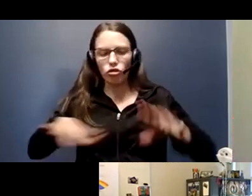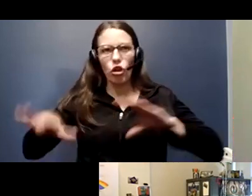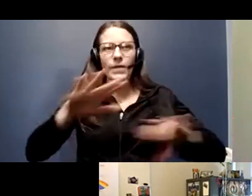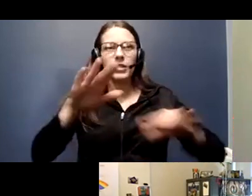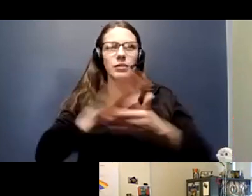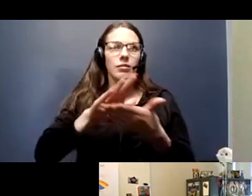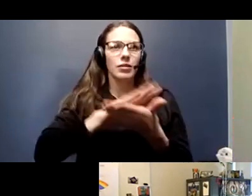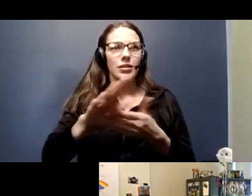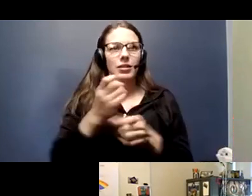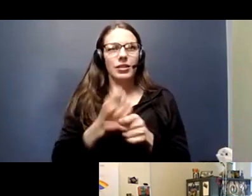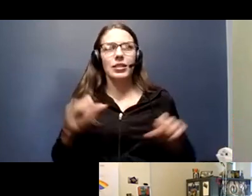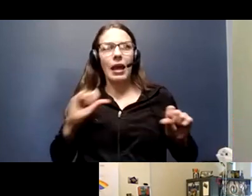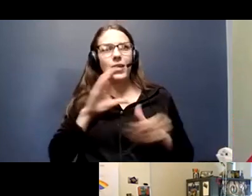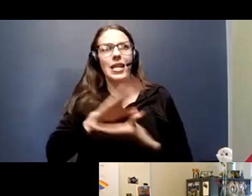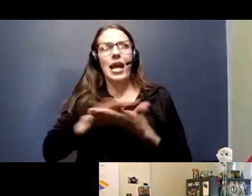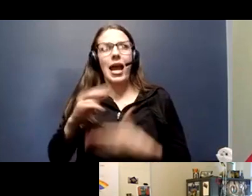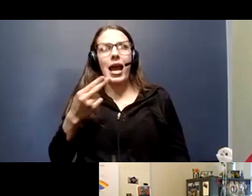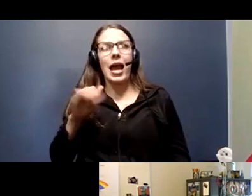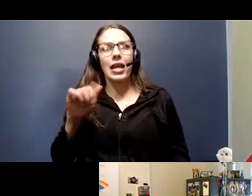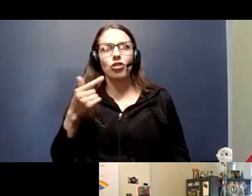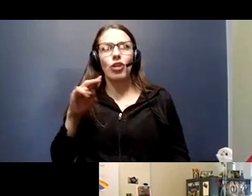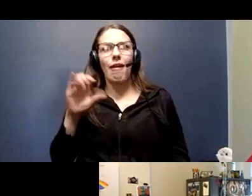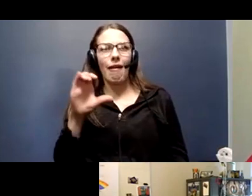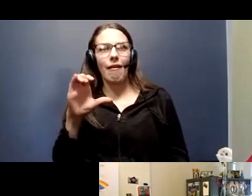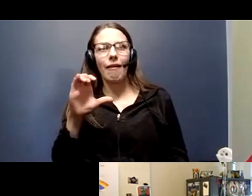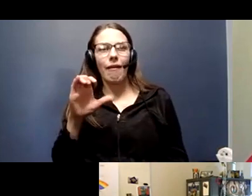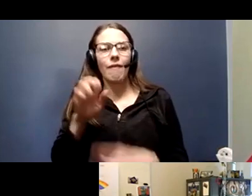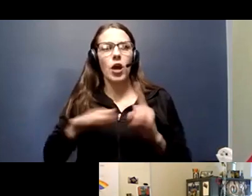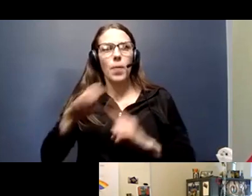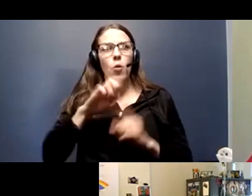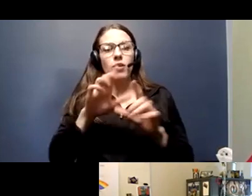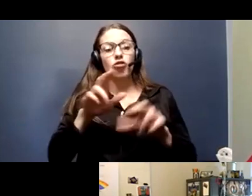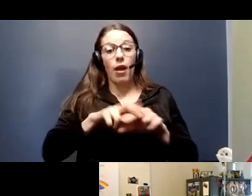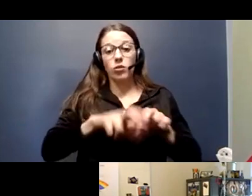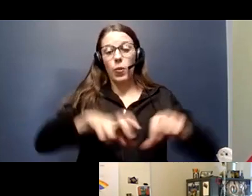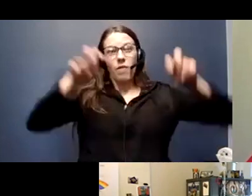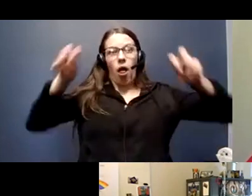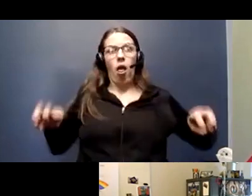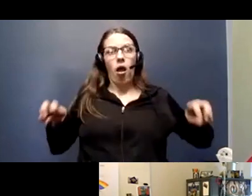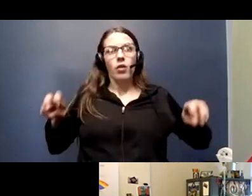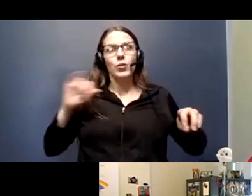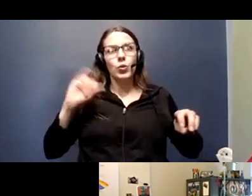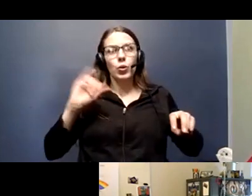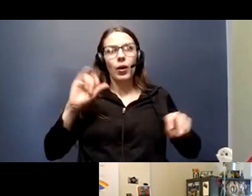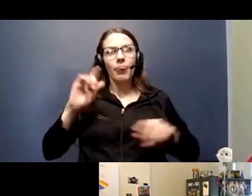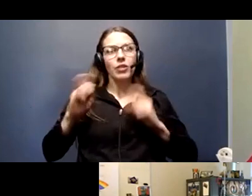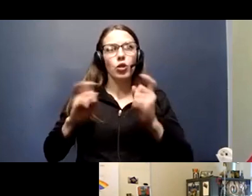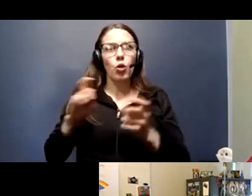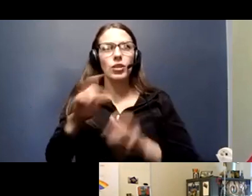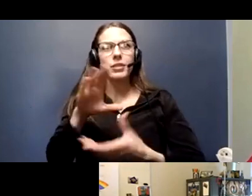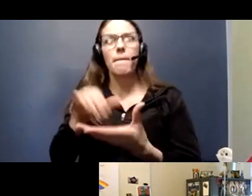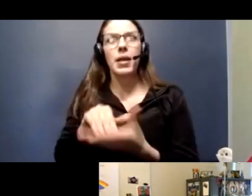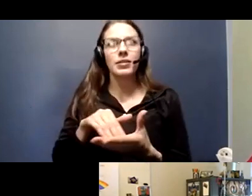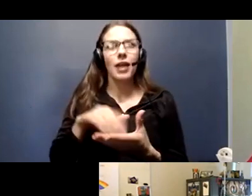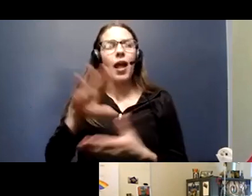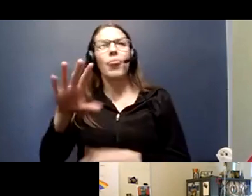safe and hygienic environment, and we've also spaced our chairs further apart in the donation space as well as in the refreshment